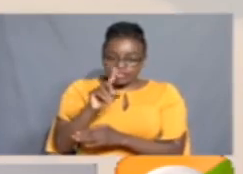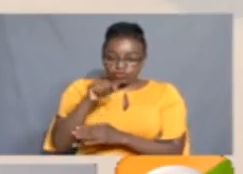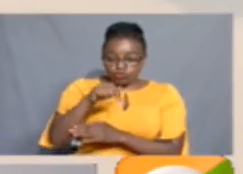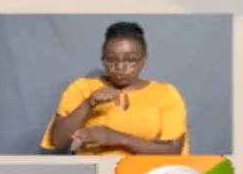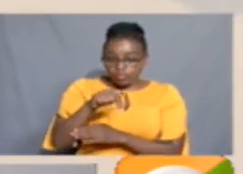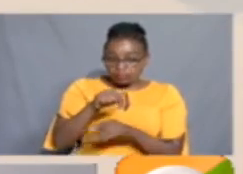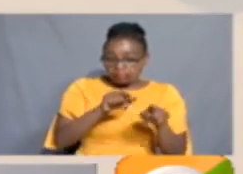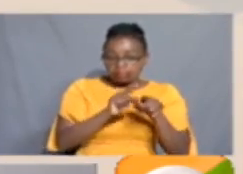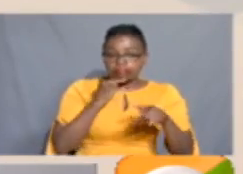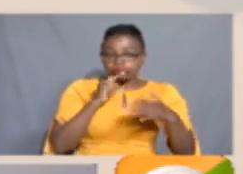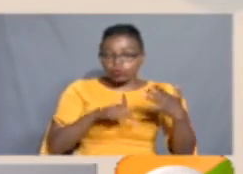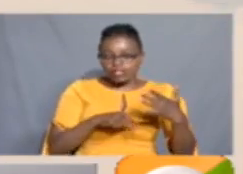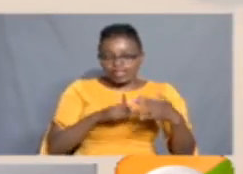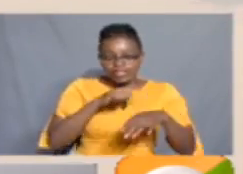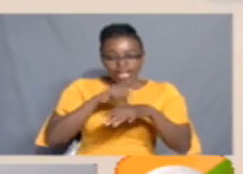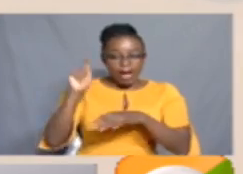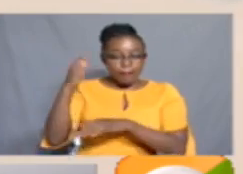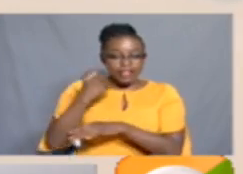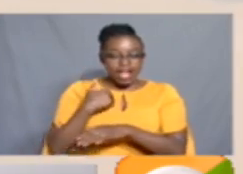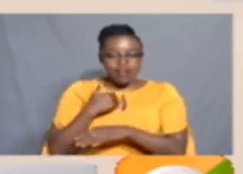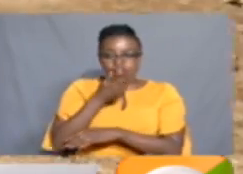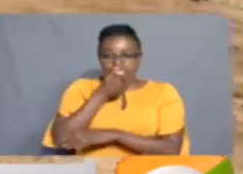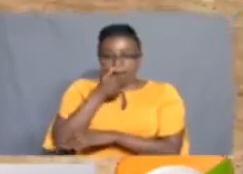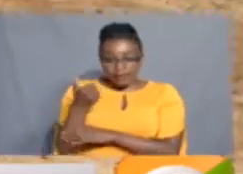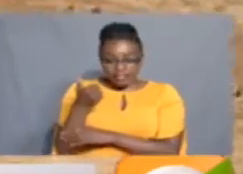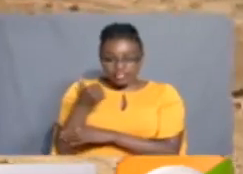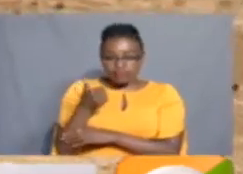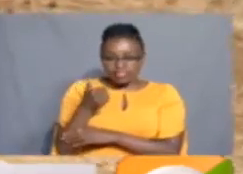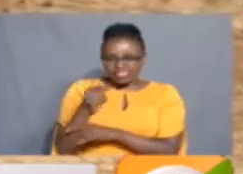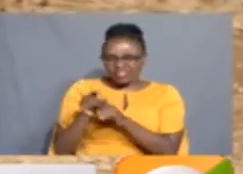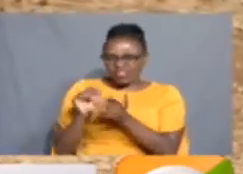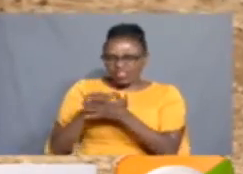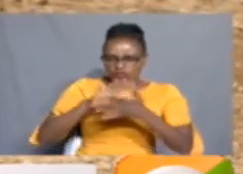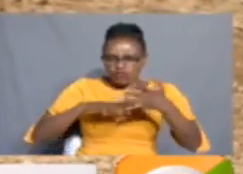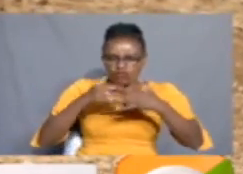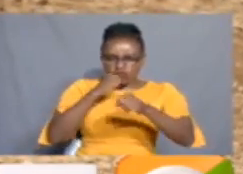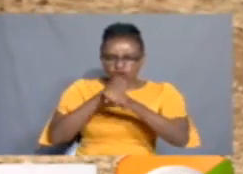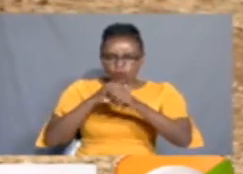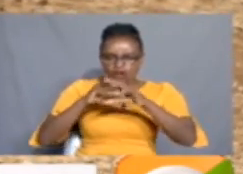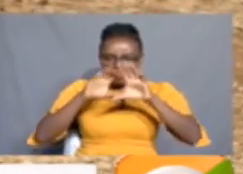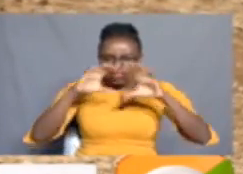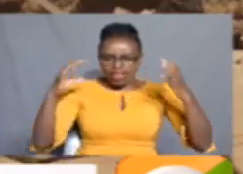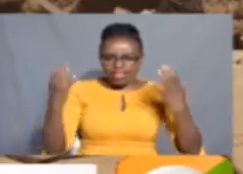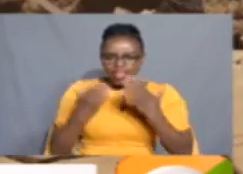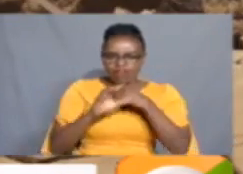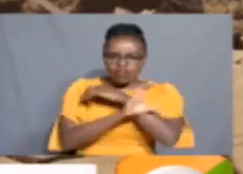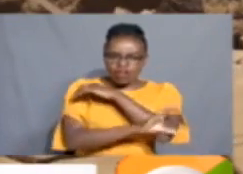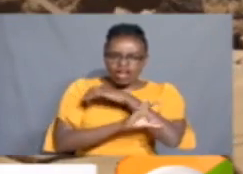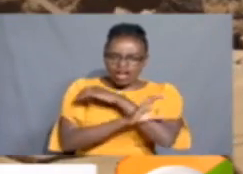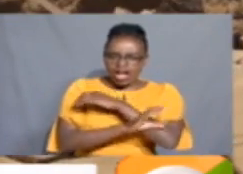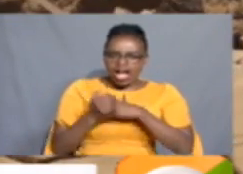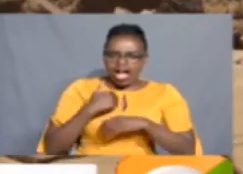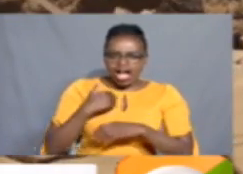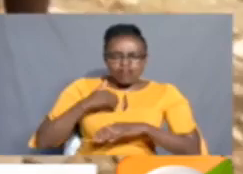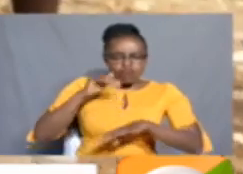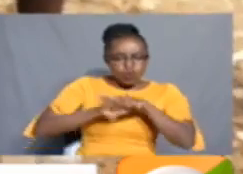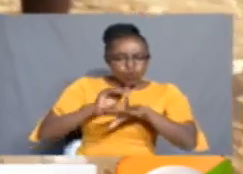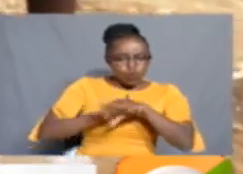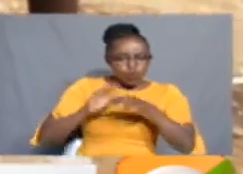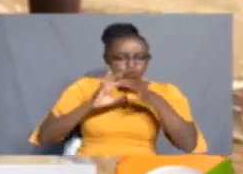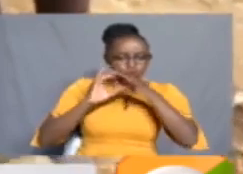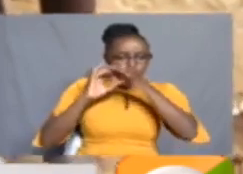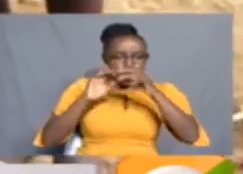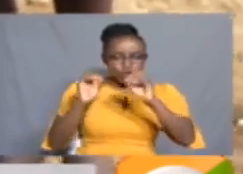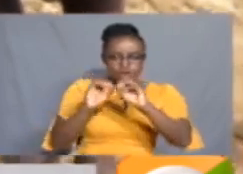EGAD, says that while Kenya has one of the best drought mitigation frameworks globally, the country ironically still lacks proper coordination